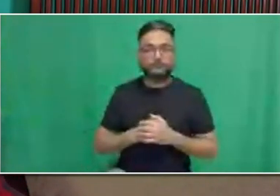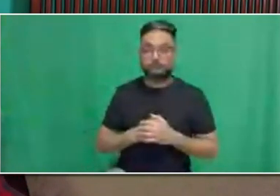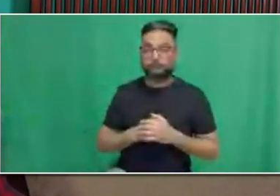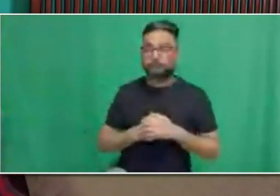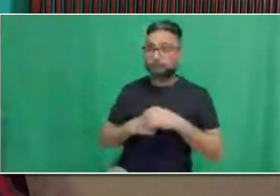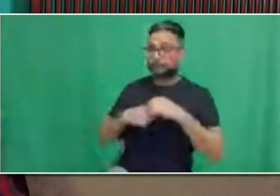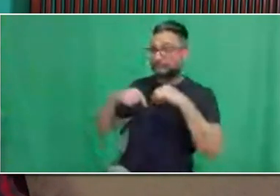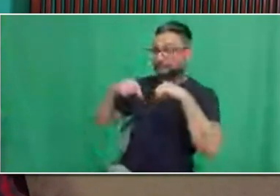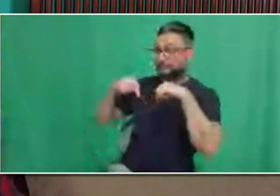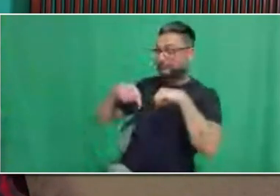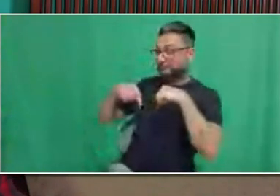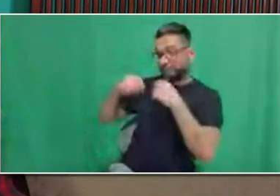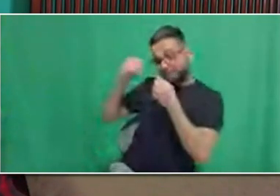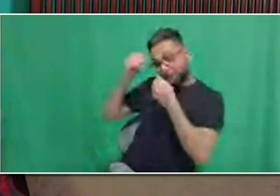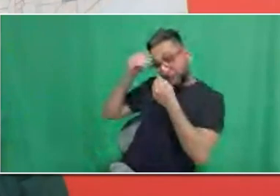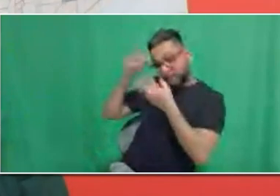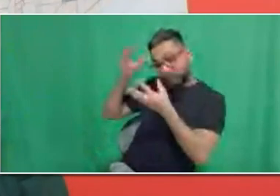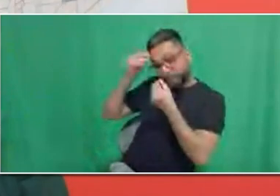welcome to apply.